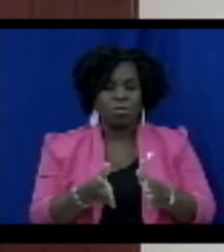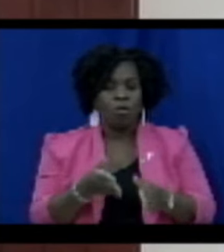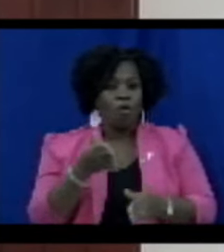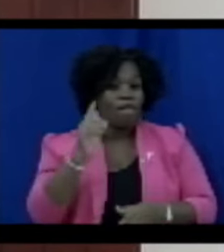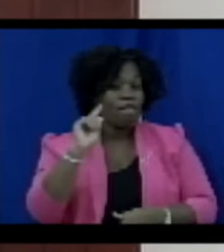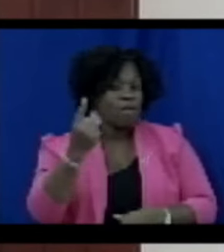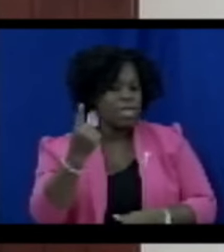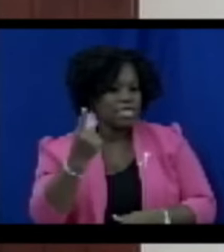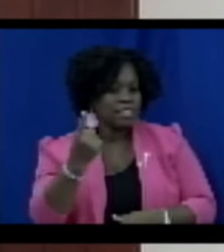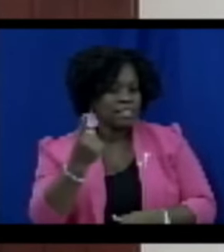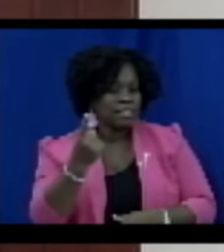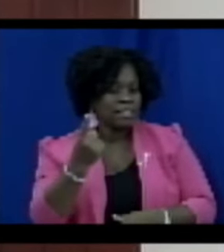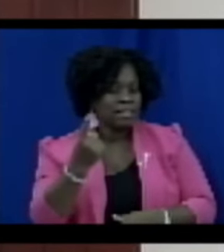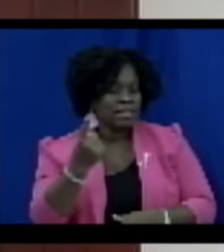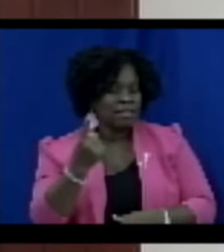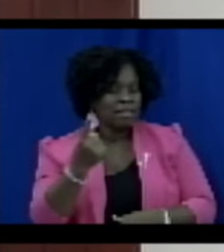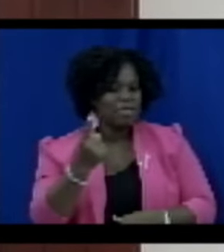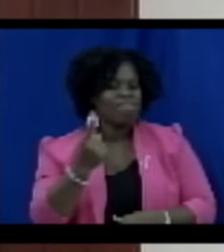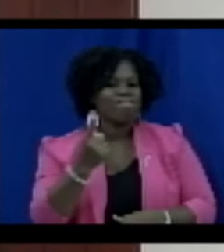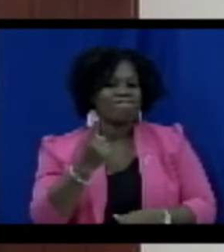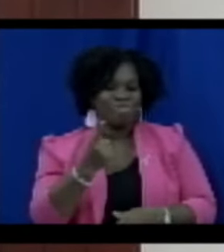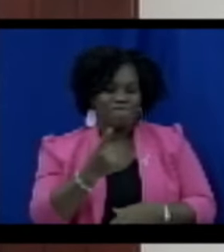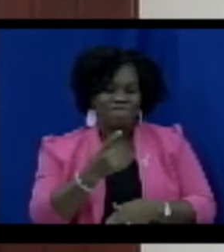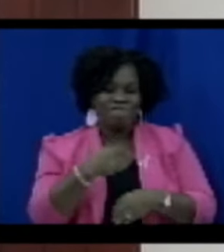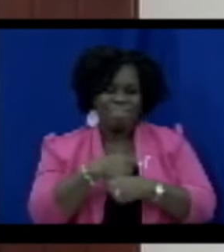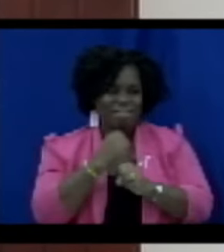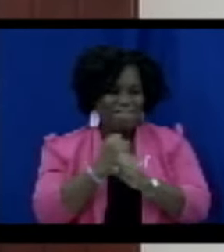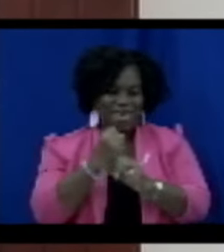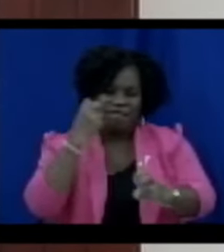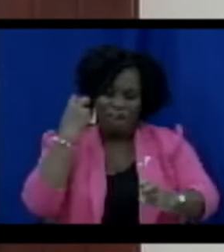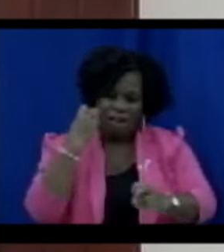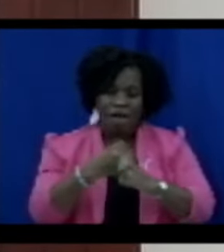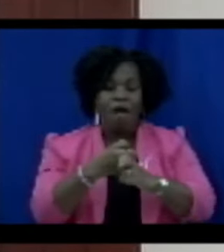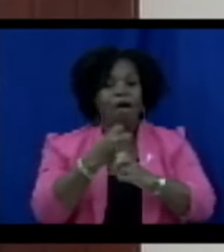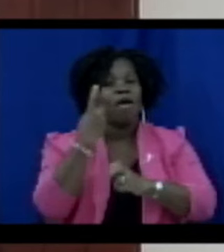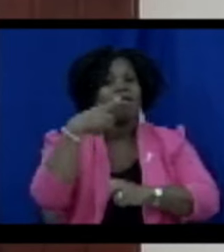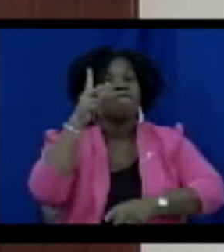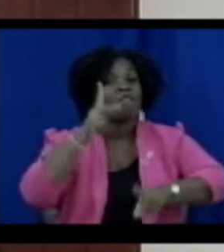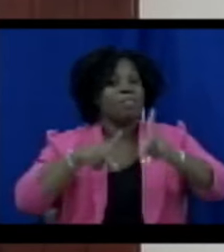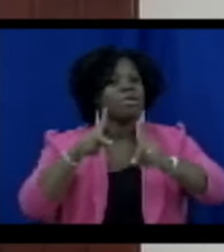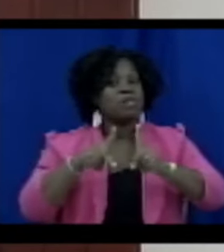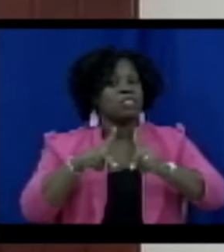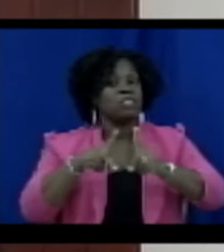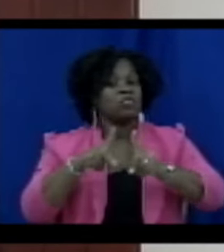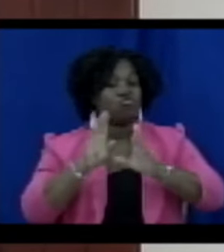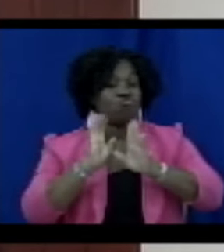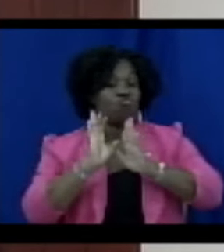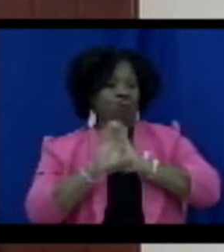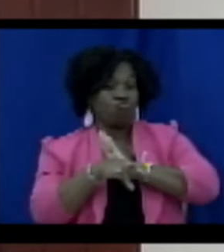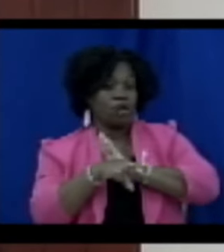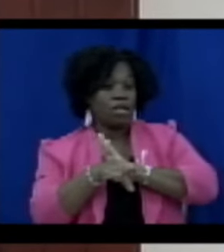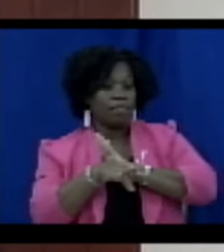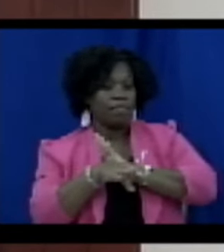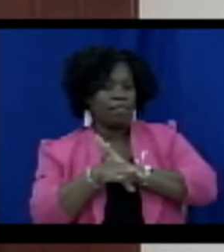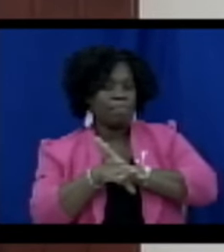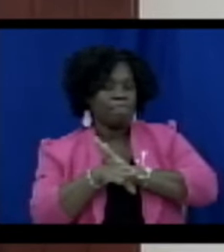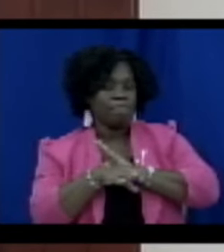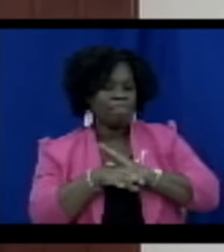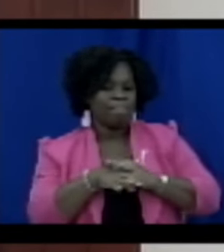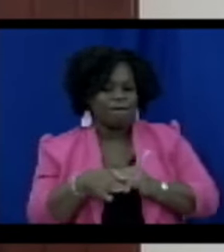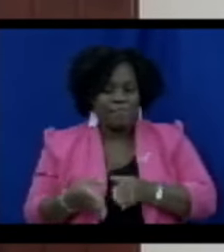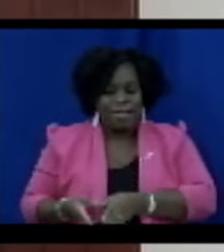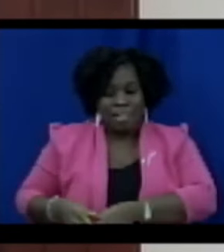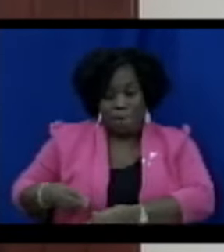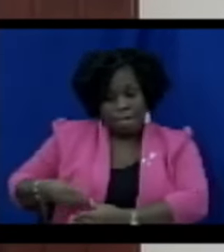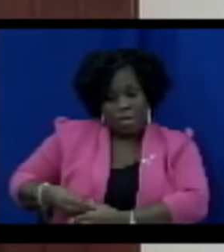where it hurts the most, their financial gain, or, as we say colloquially, their pockets. I wish to highlight five